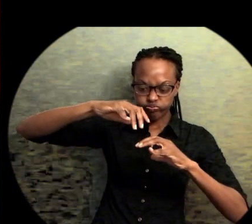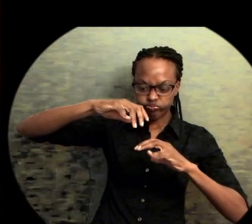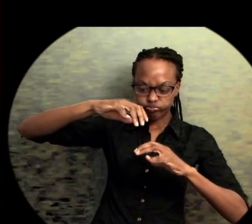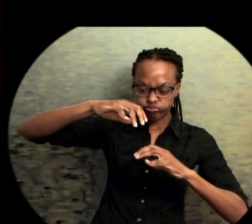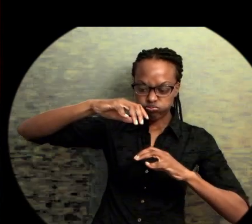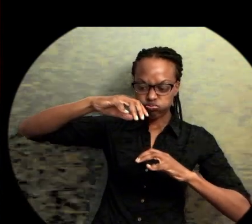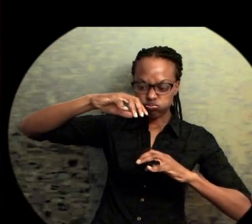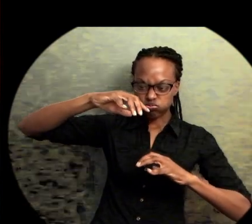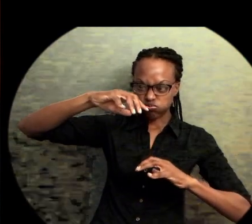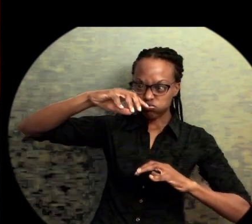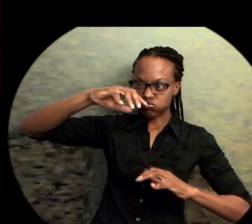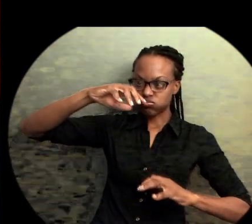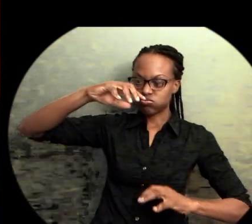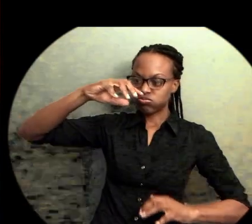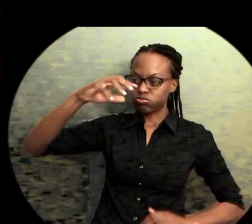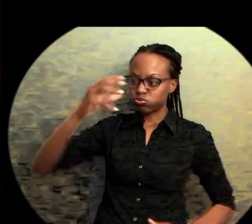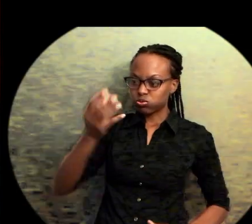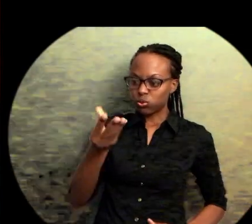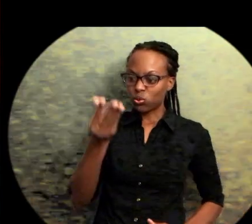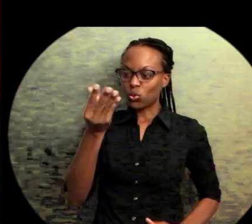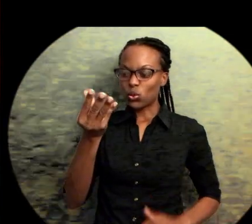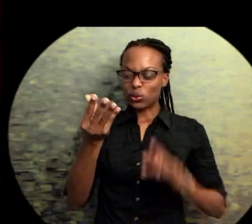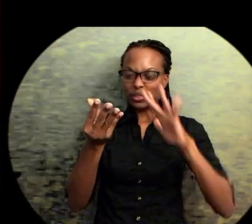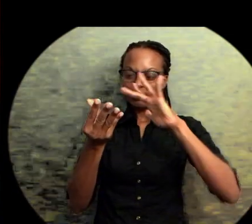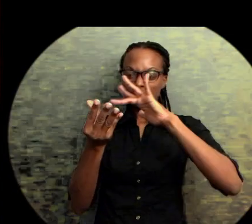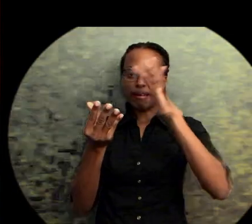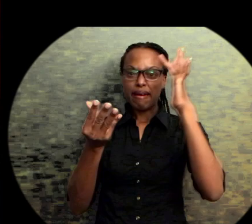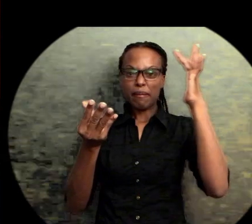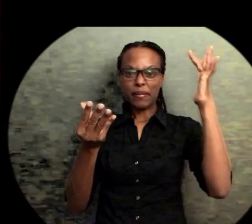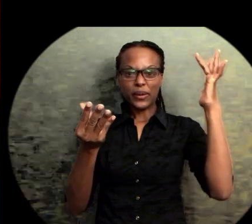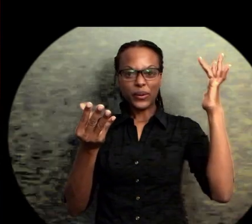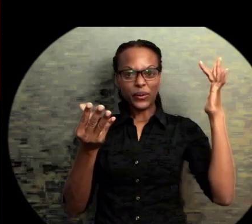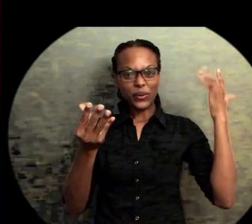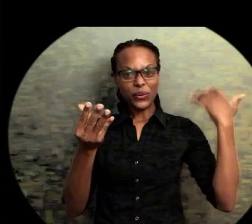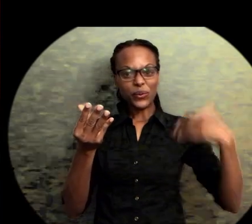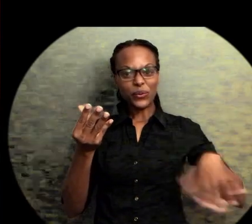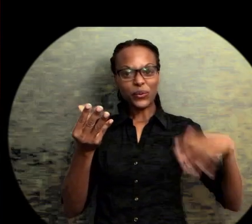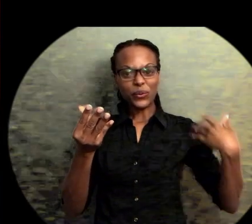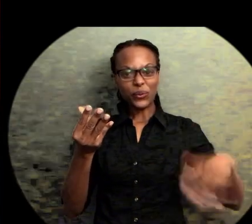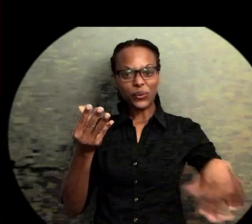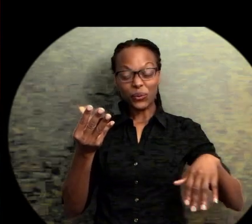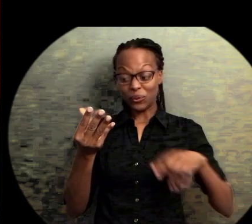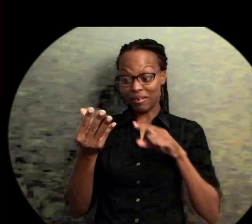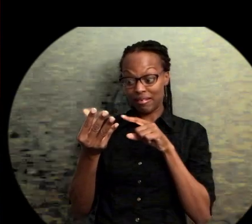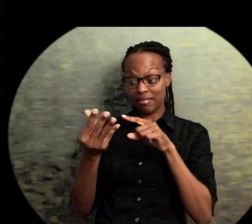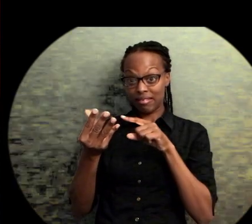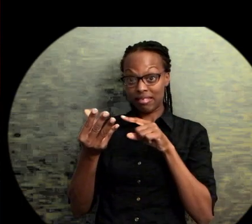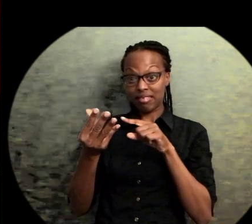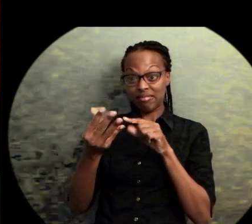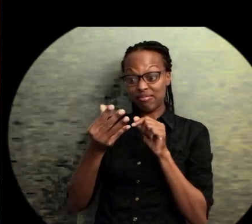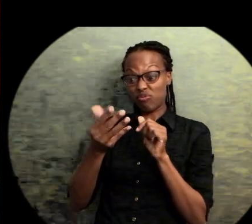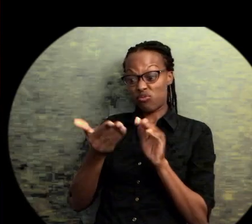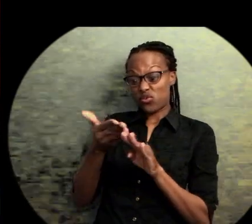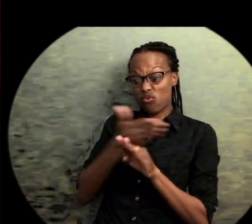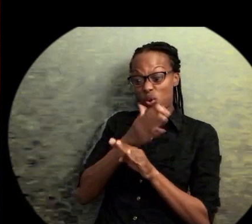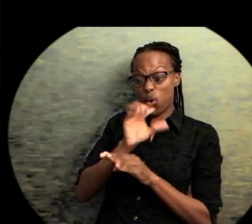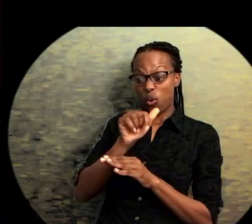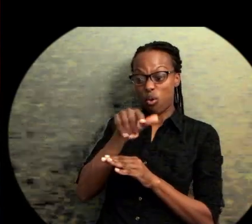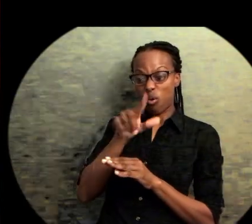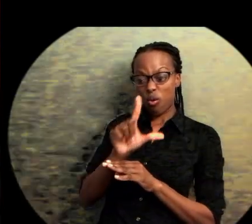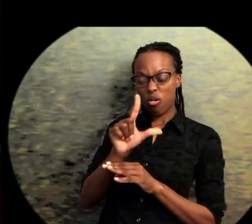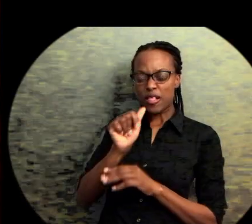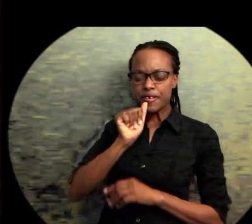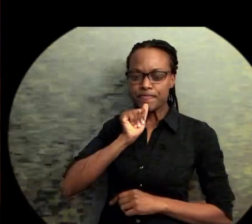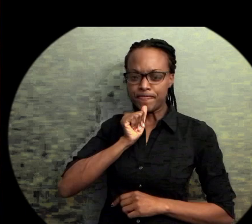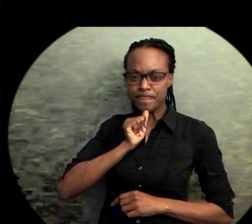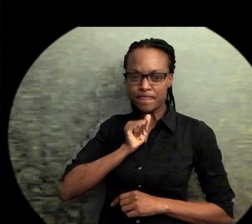You see, a diamond has a lump of coal that stuck it out. Like time confined behind enemy